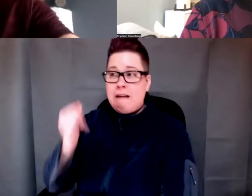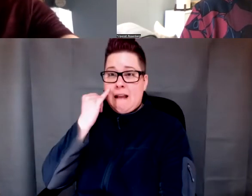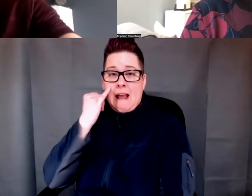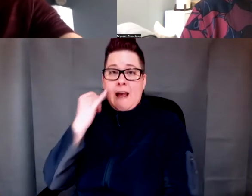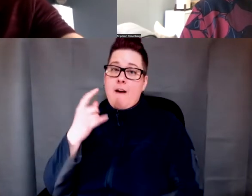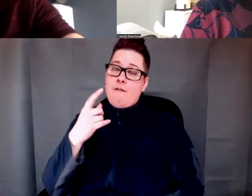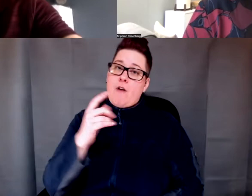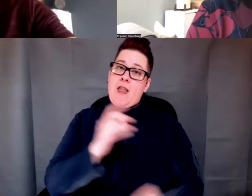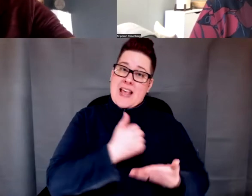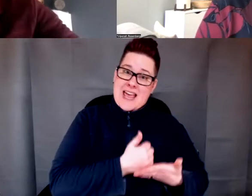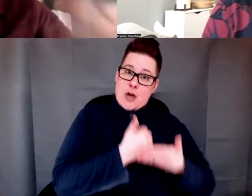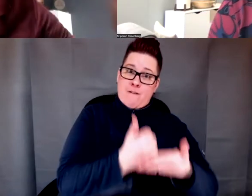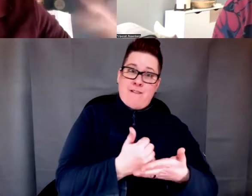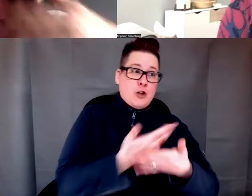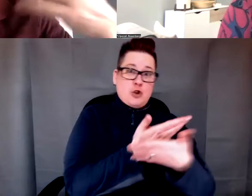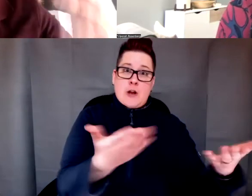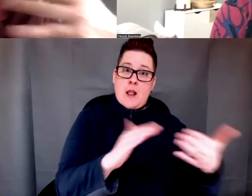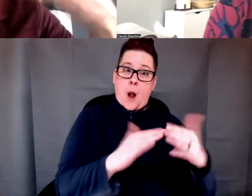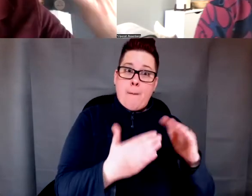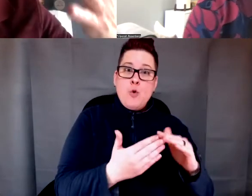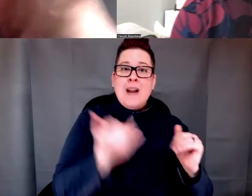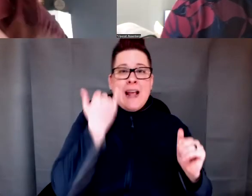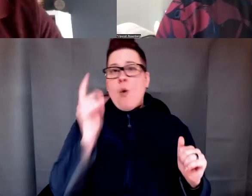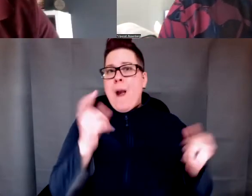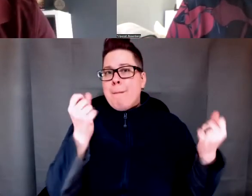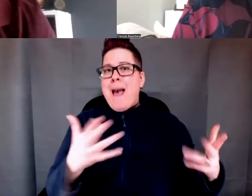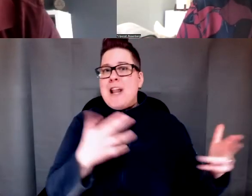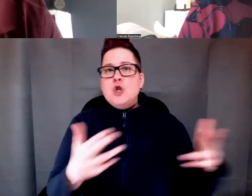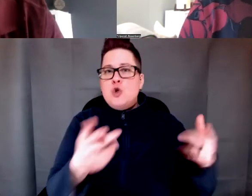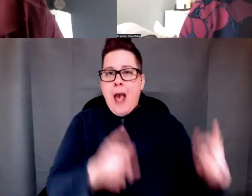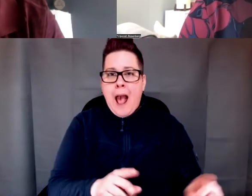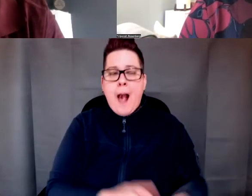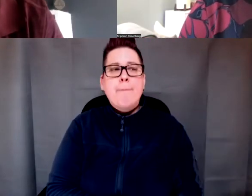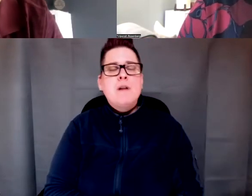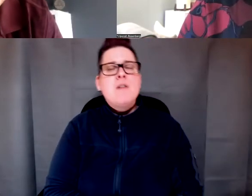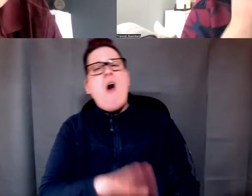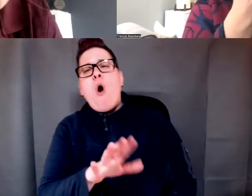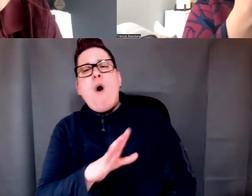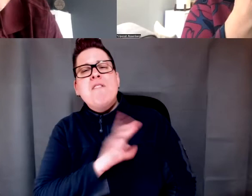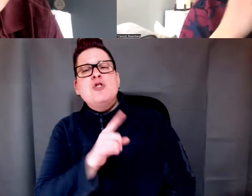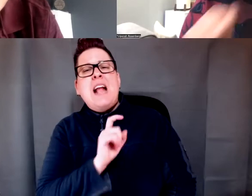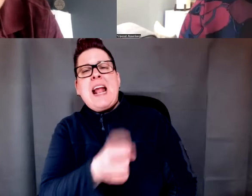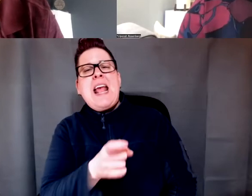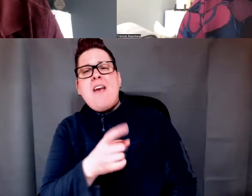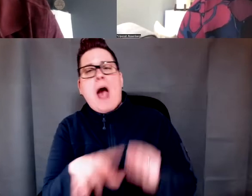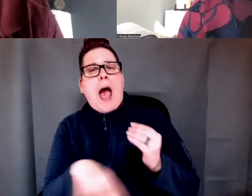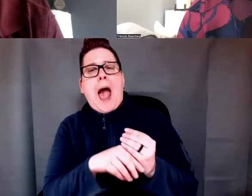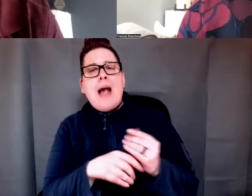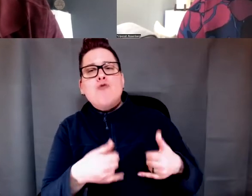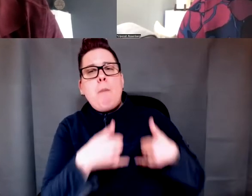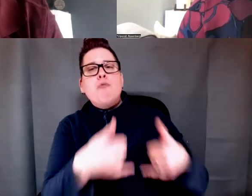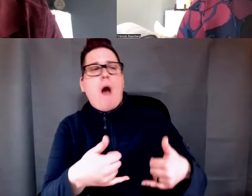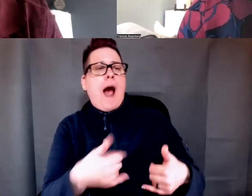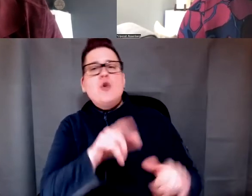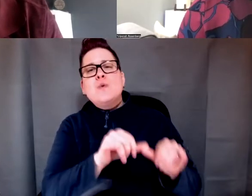intervention in a community where we have shootings and we say, oh, give an extra price to your kid and spend an hour extra at the